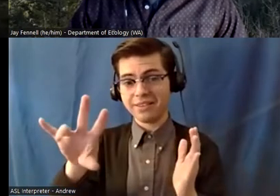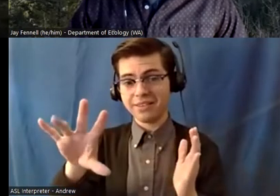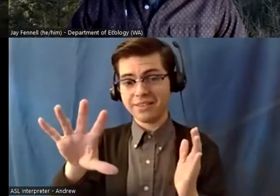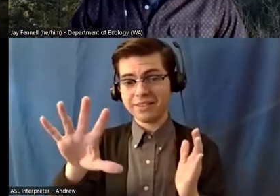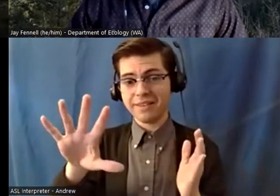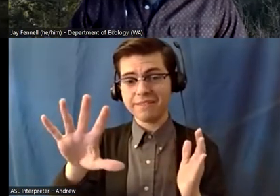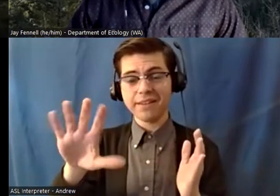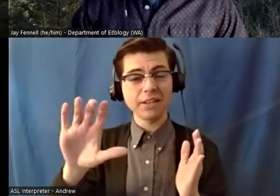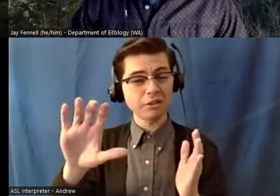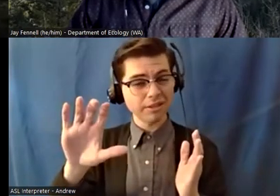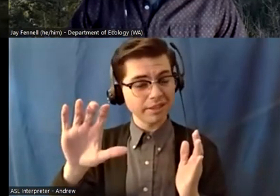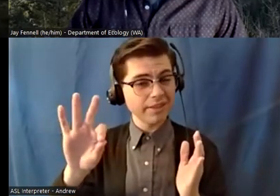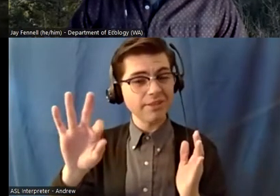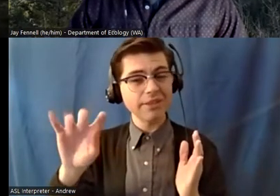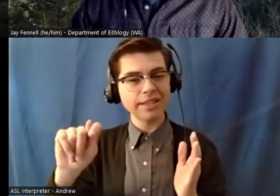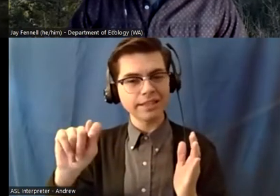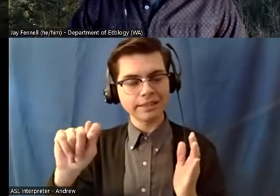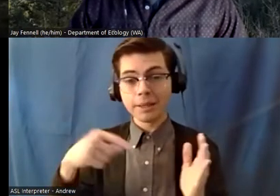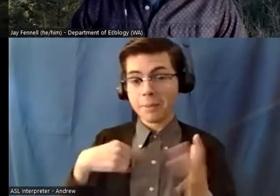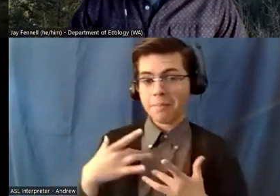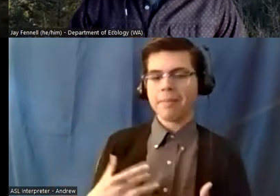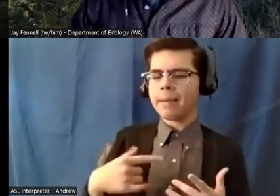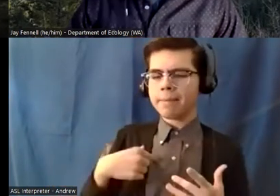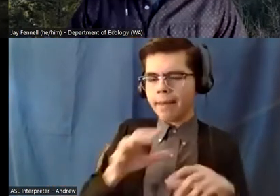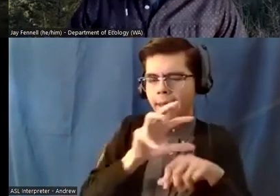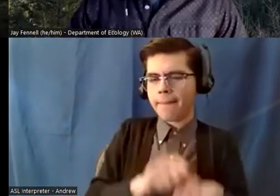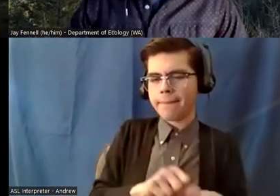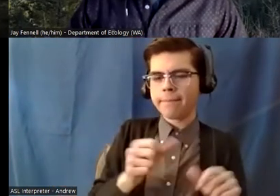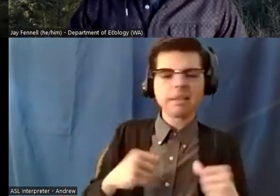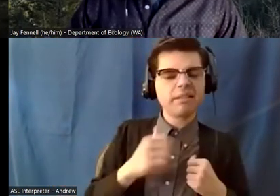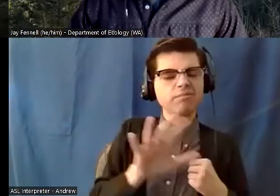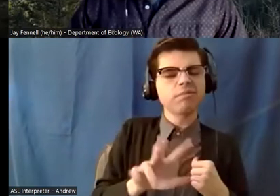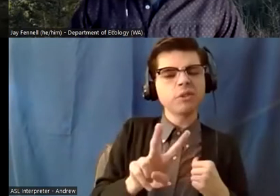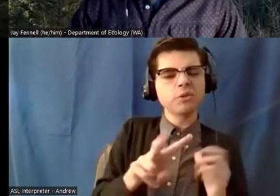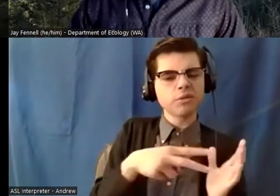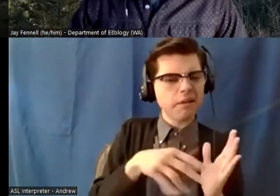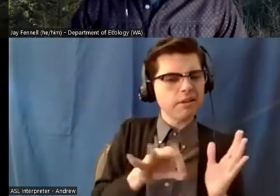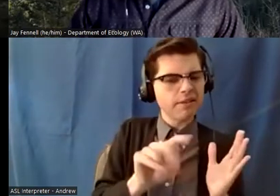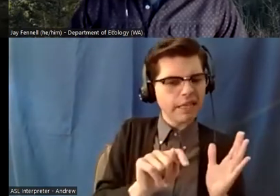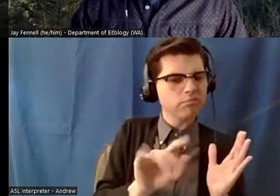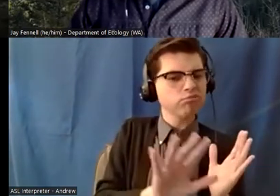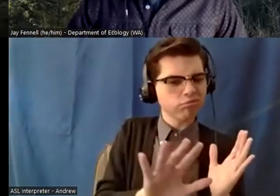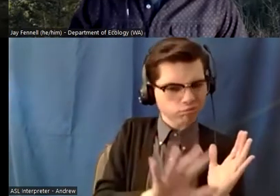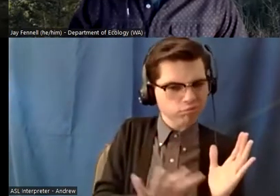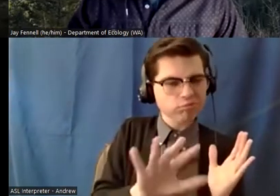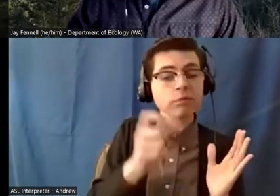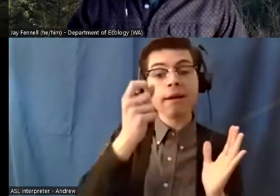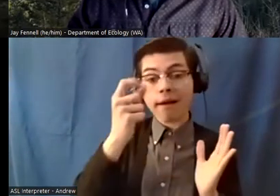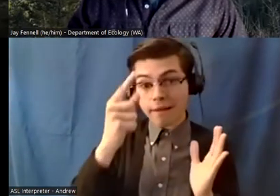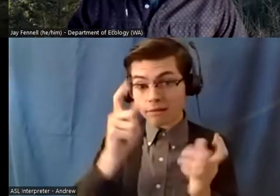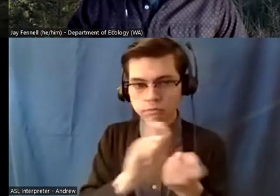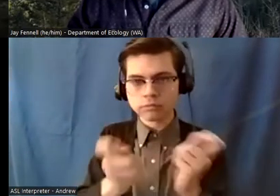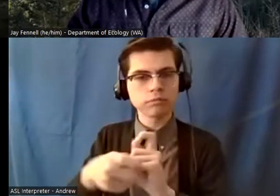automatically out the gate a challenge and at times a struggle um especially the first couple of days